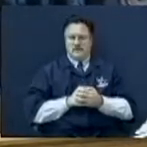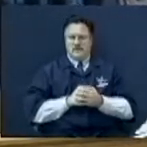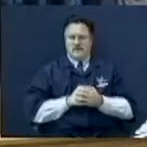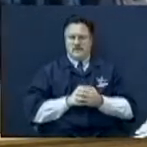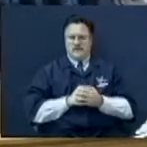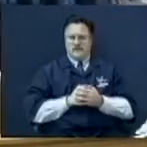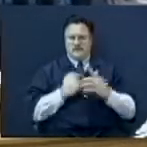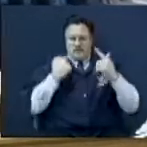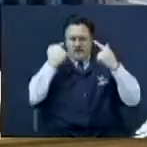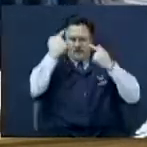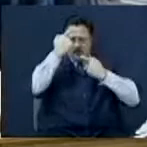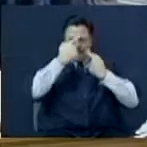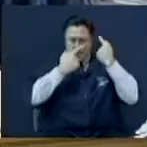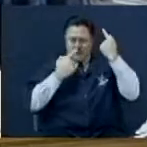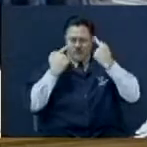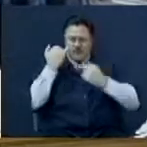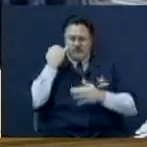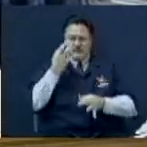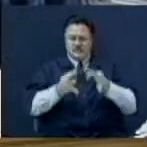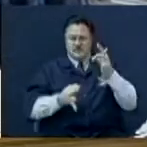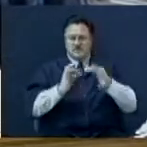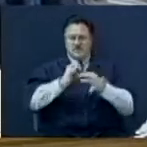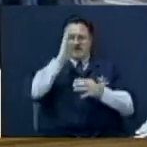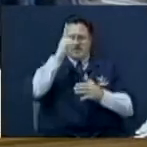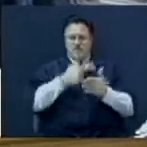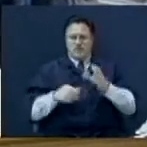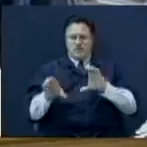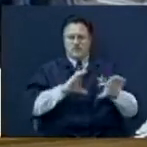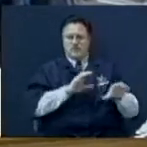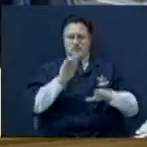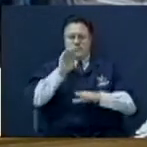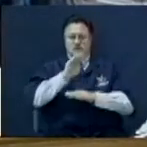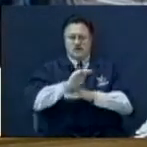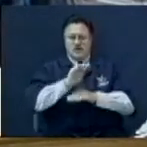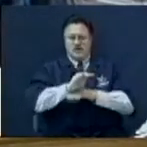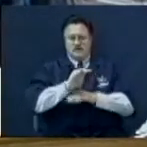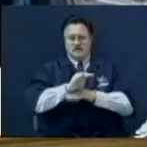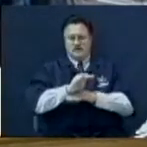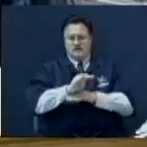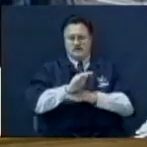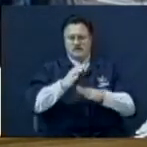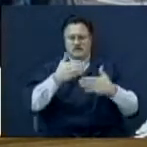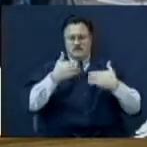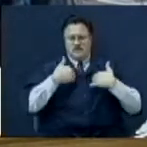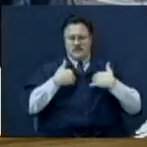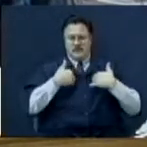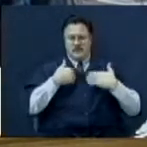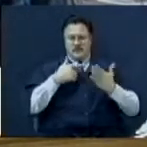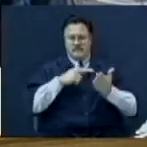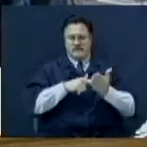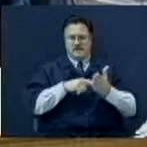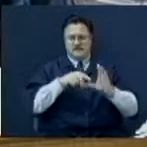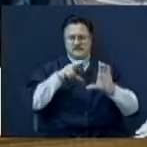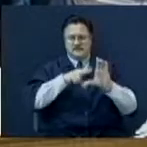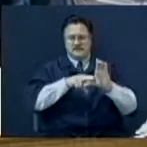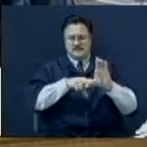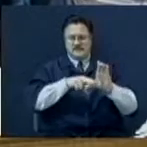I wonder if we're going to get the judgment of God. Because you know what we're going to do tonight? We're going to take up these seats.